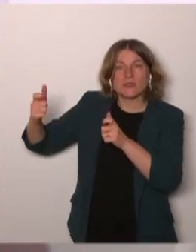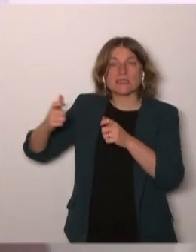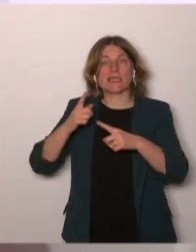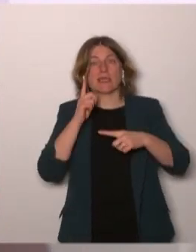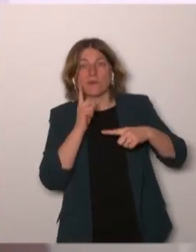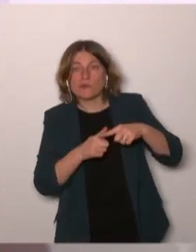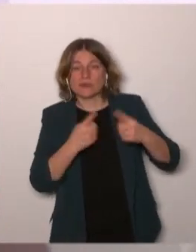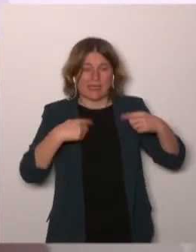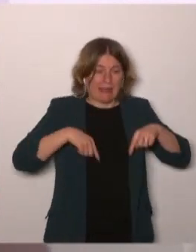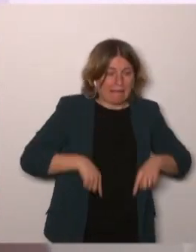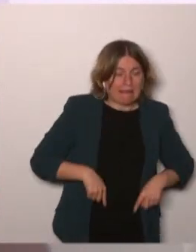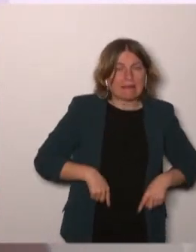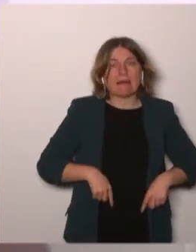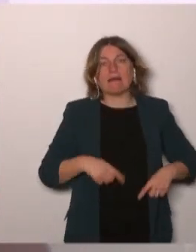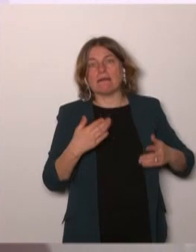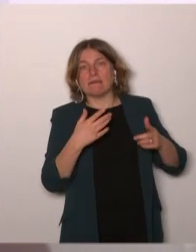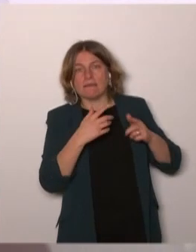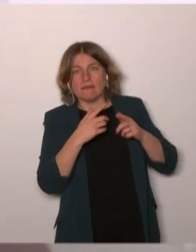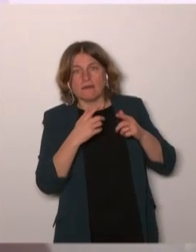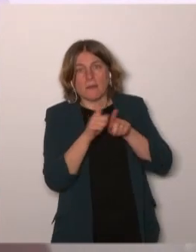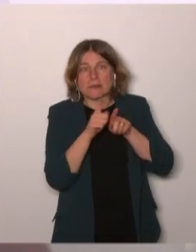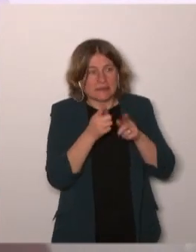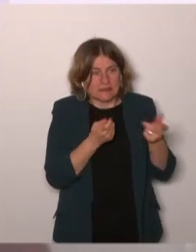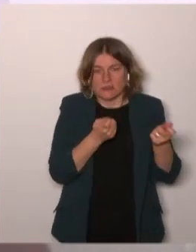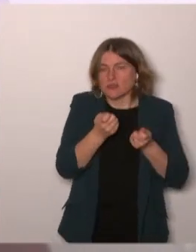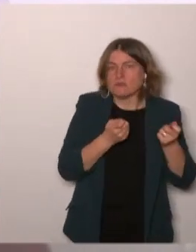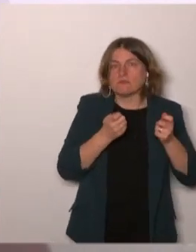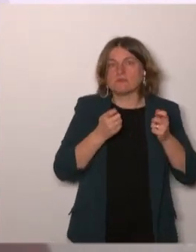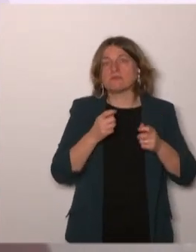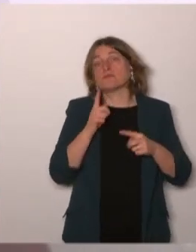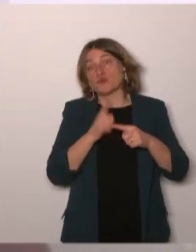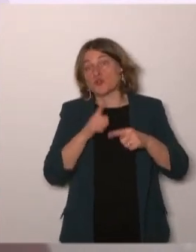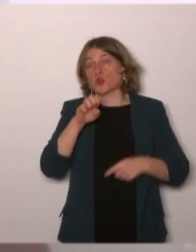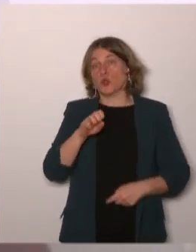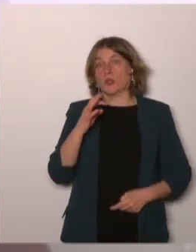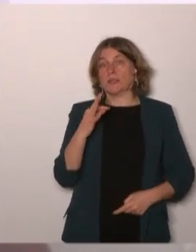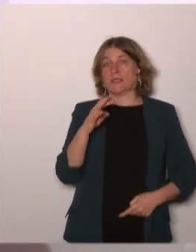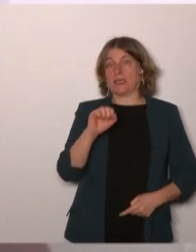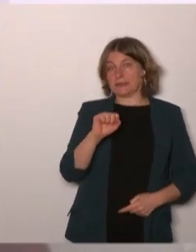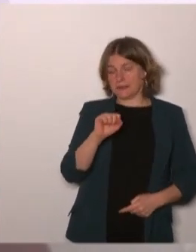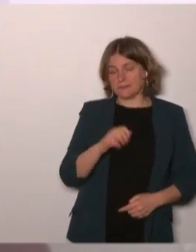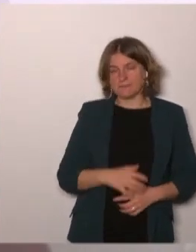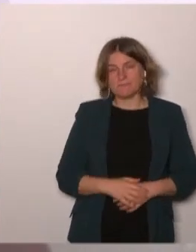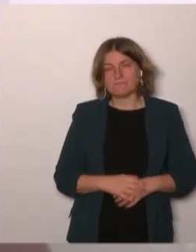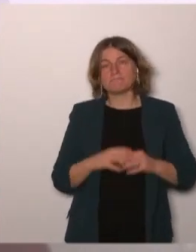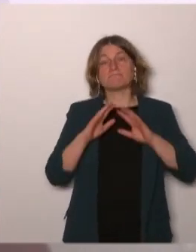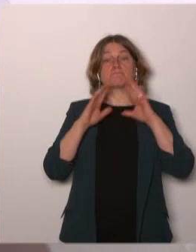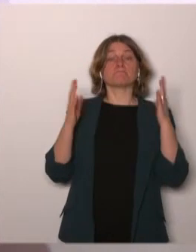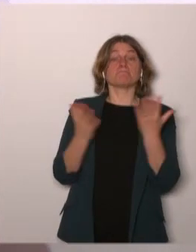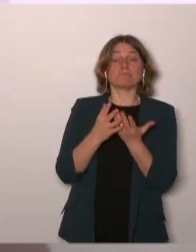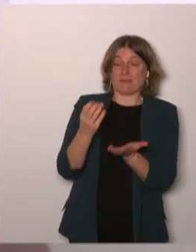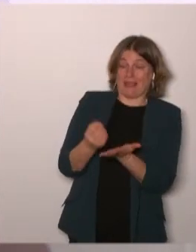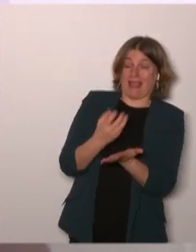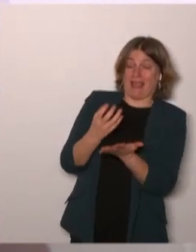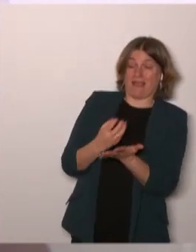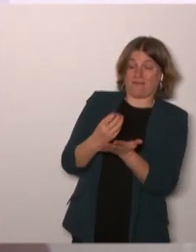what I believe is that if the data sets are not there how can people give